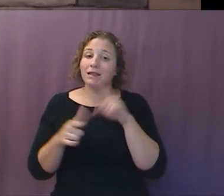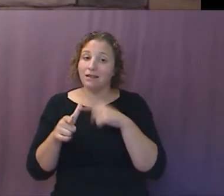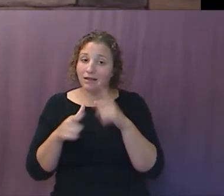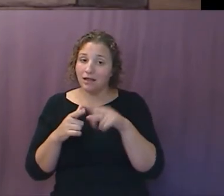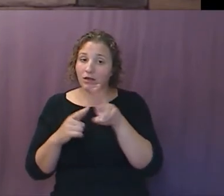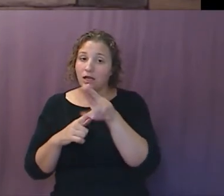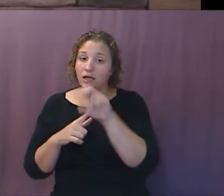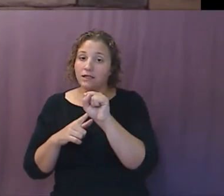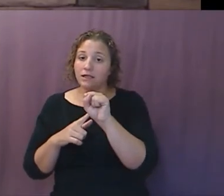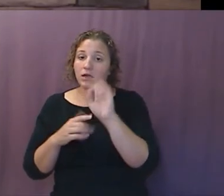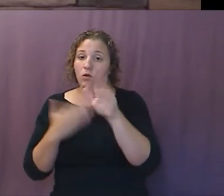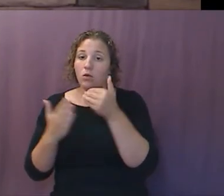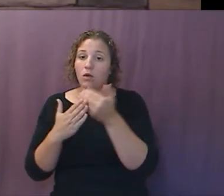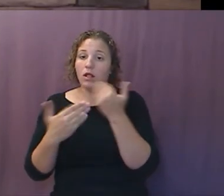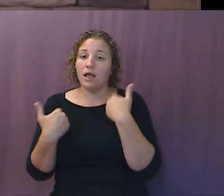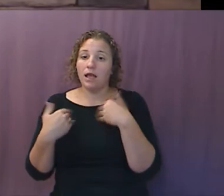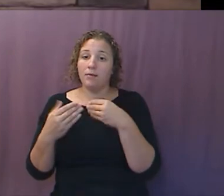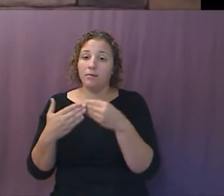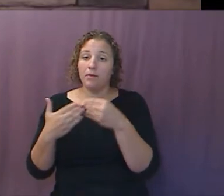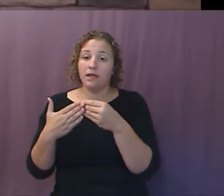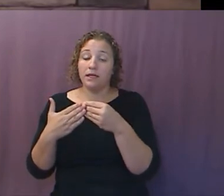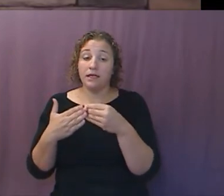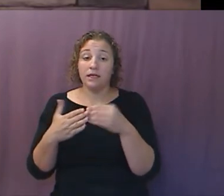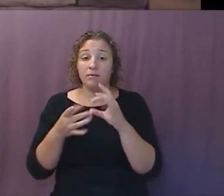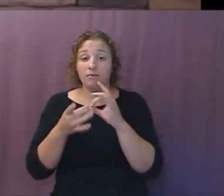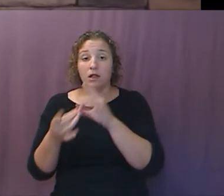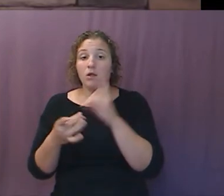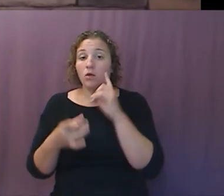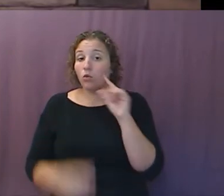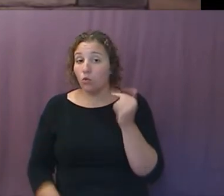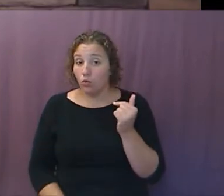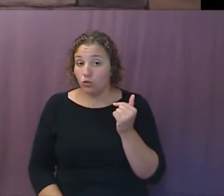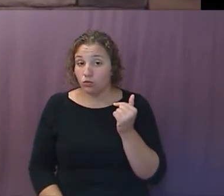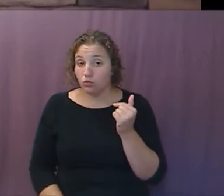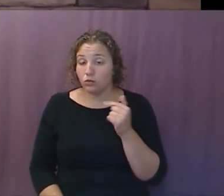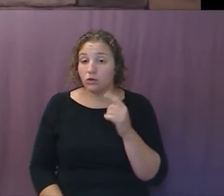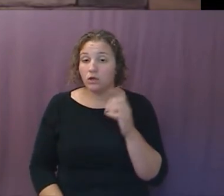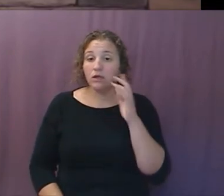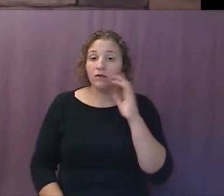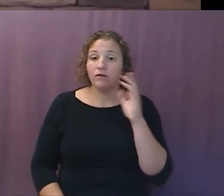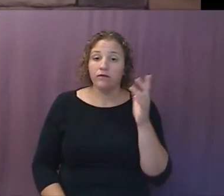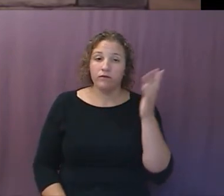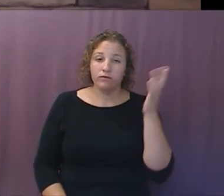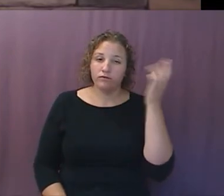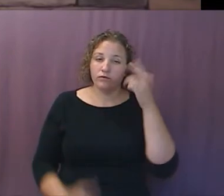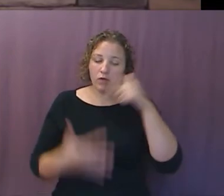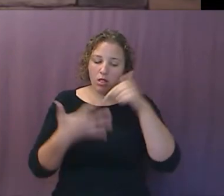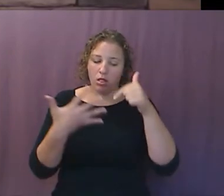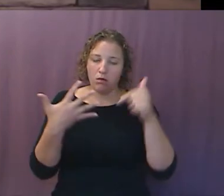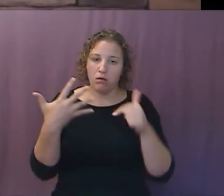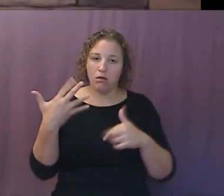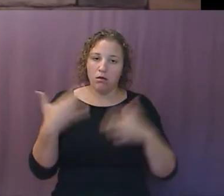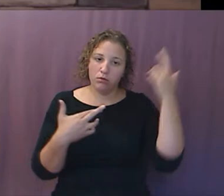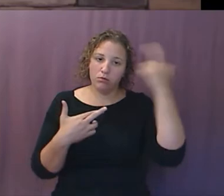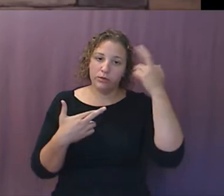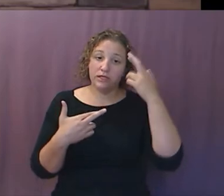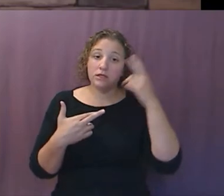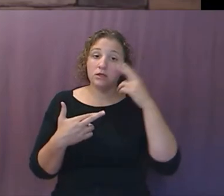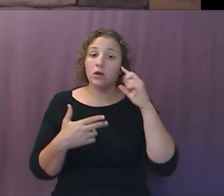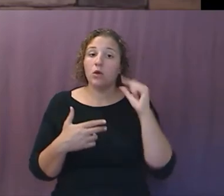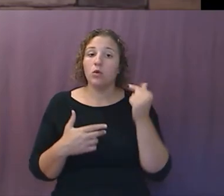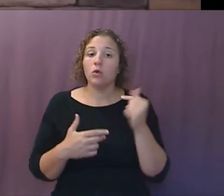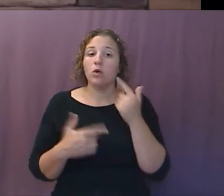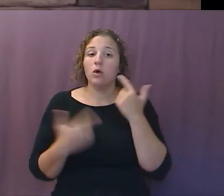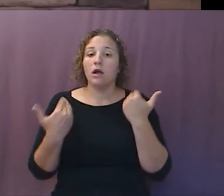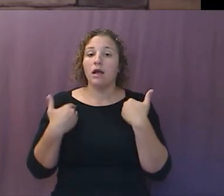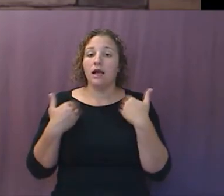all had their currencies linked to gold. For a variety of reasons, gold holds its intrinsic value better than anything else. It's like